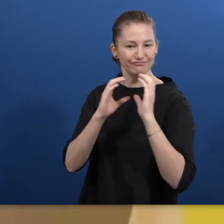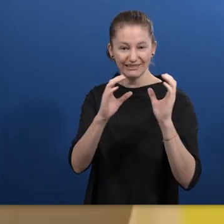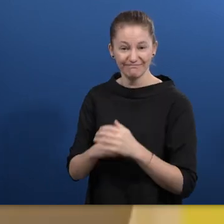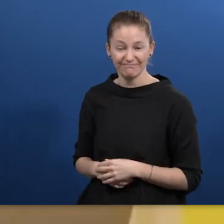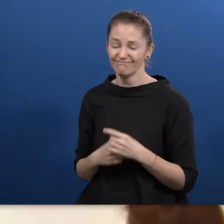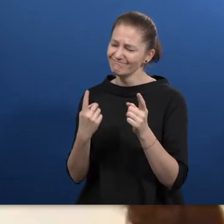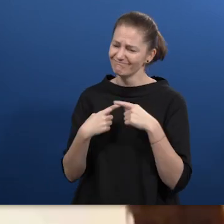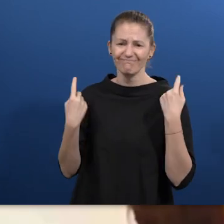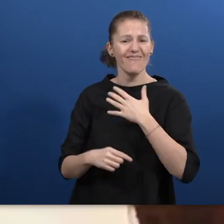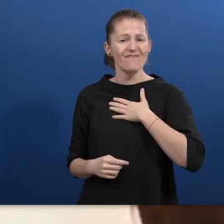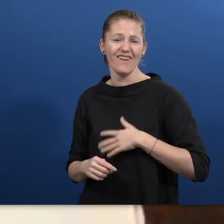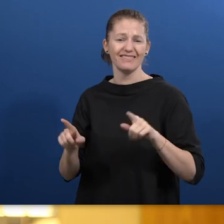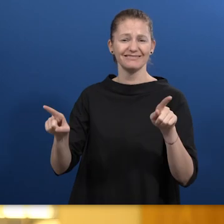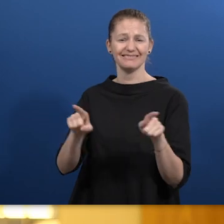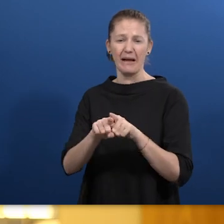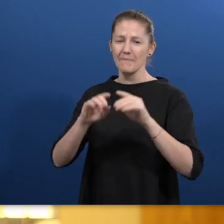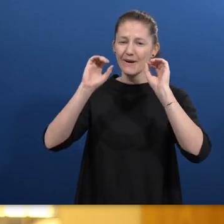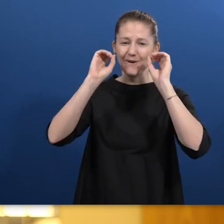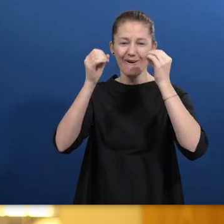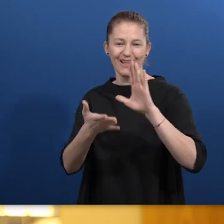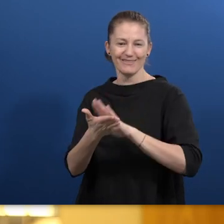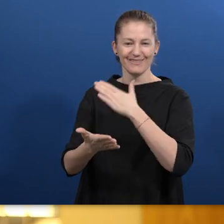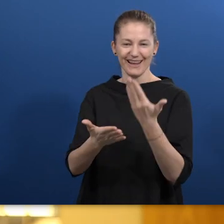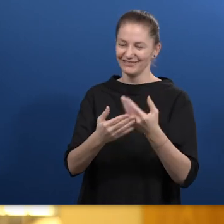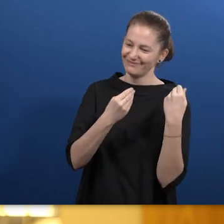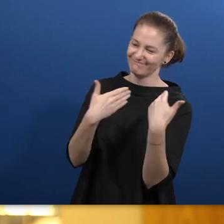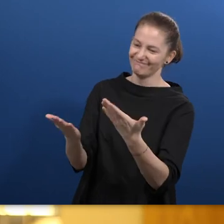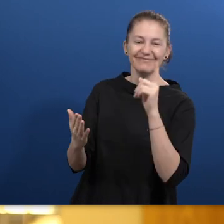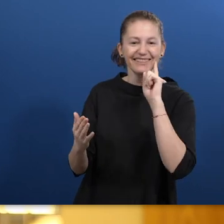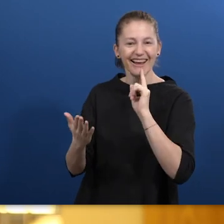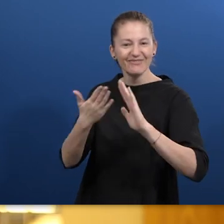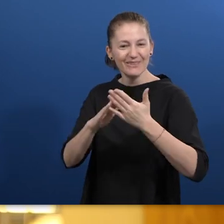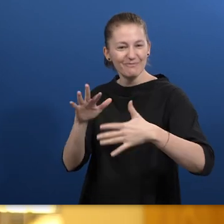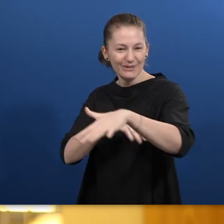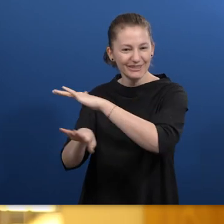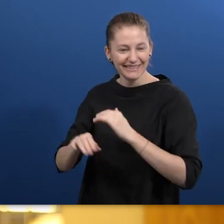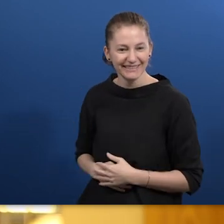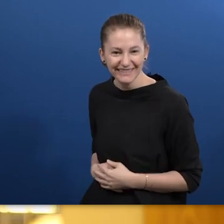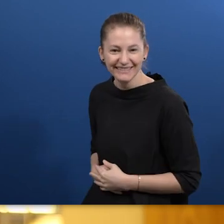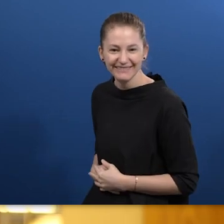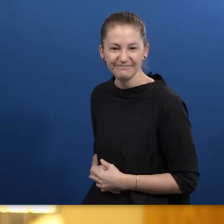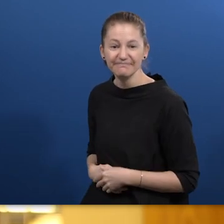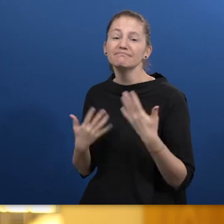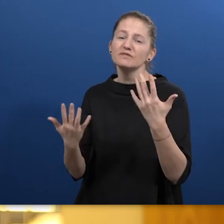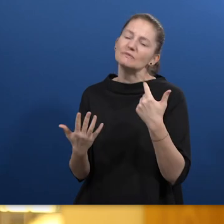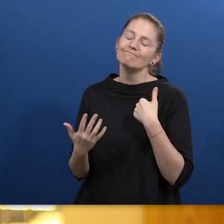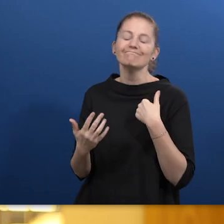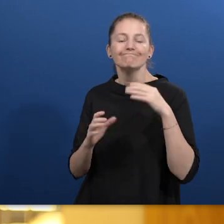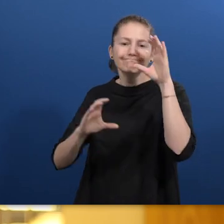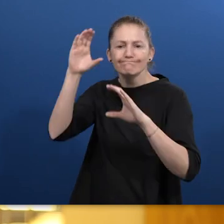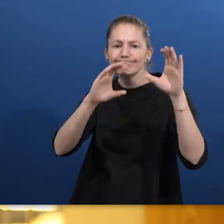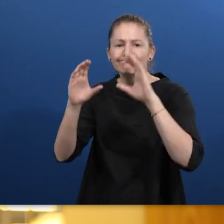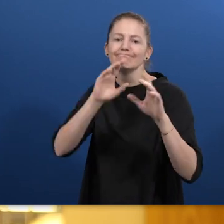solution. We would love to become a Google translator for the deaf community. For that, we are seeking partnership with